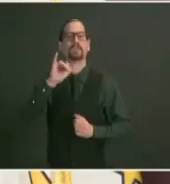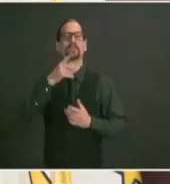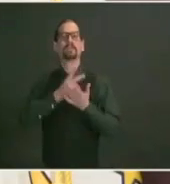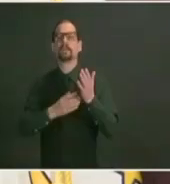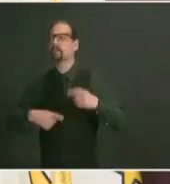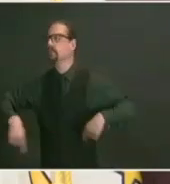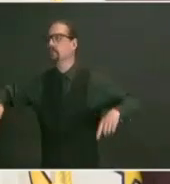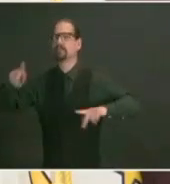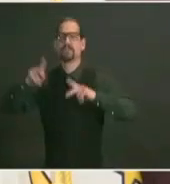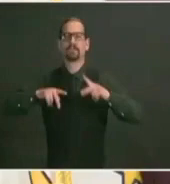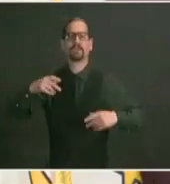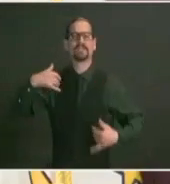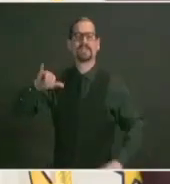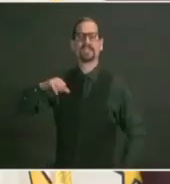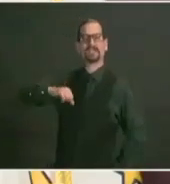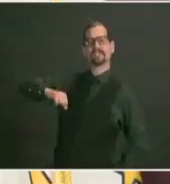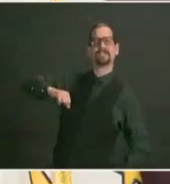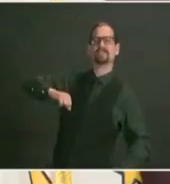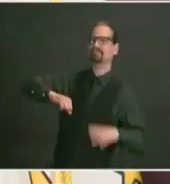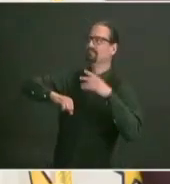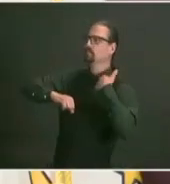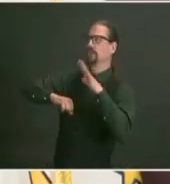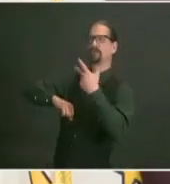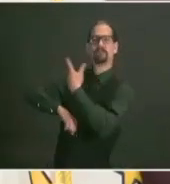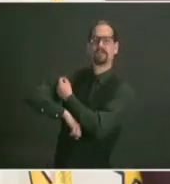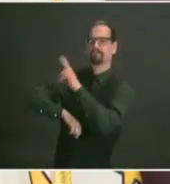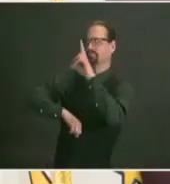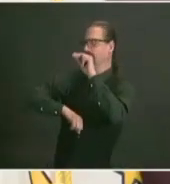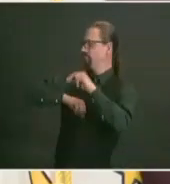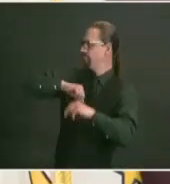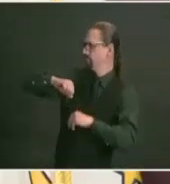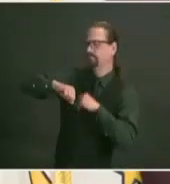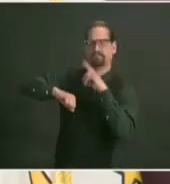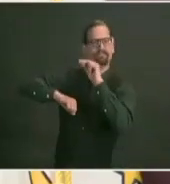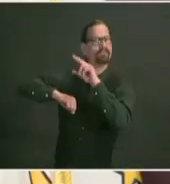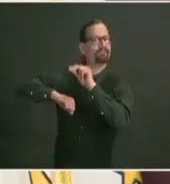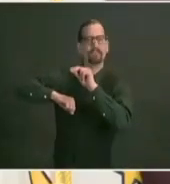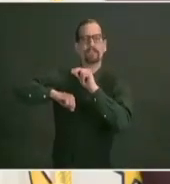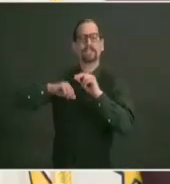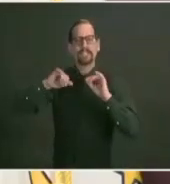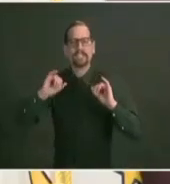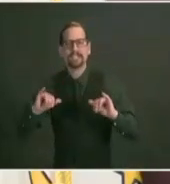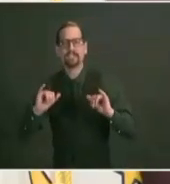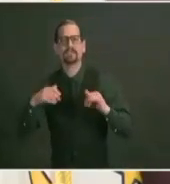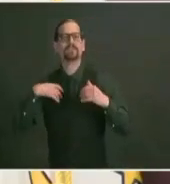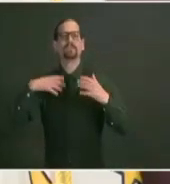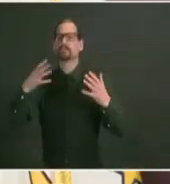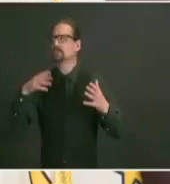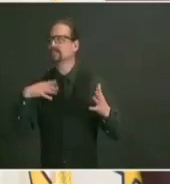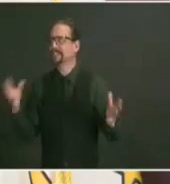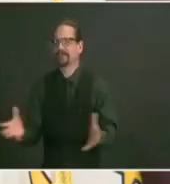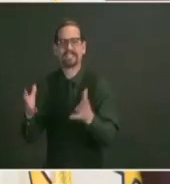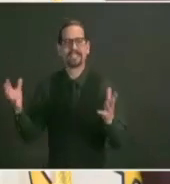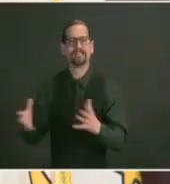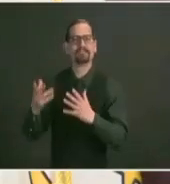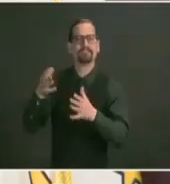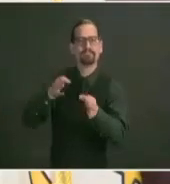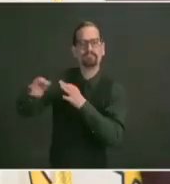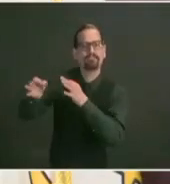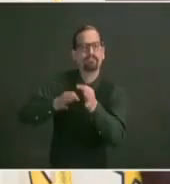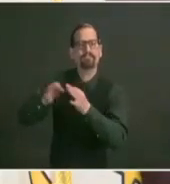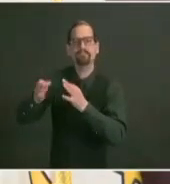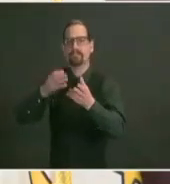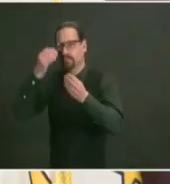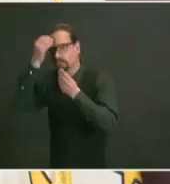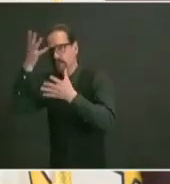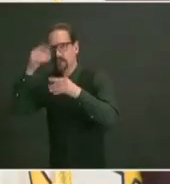and we we don't want any more families that have to suffer through what other families have suffered through over the last 10 months in terms of any